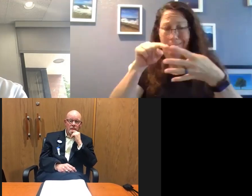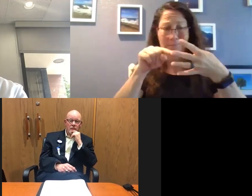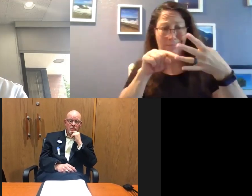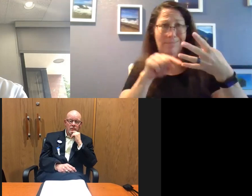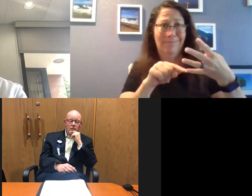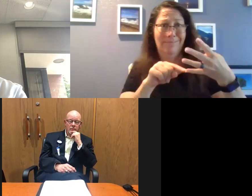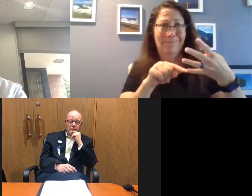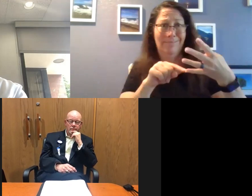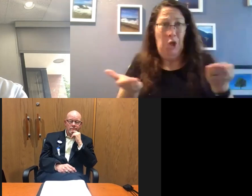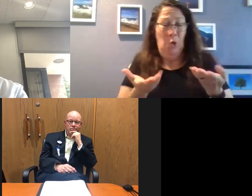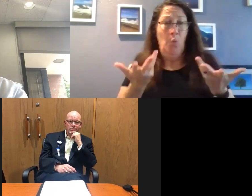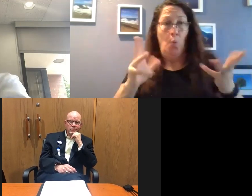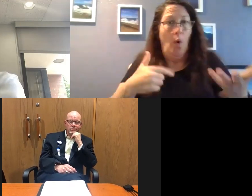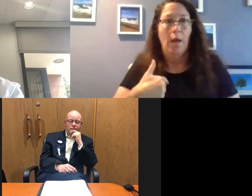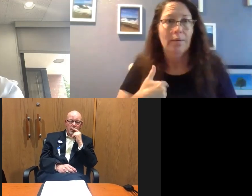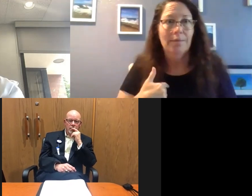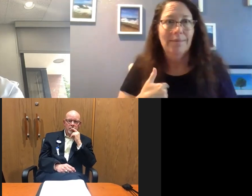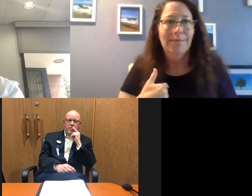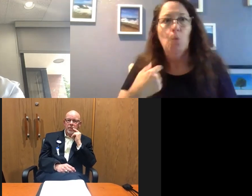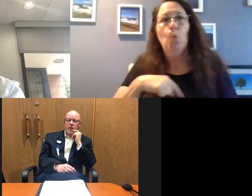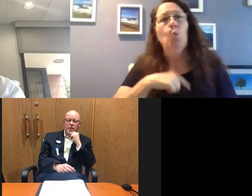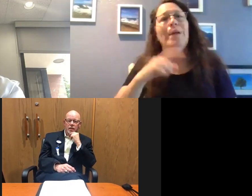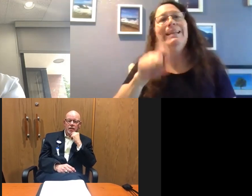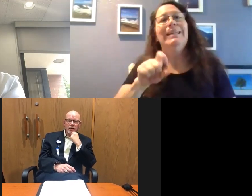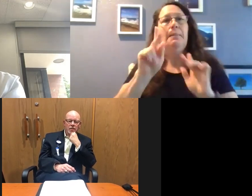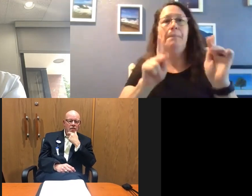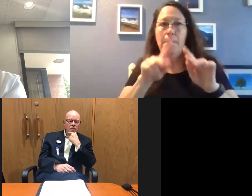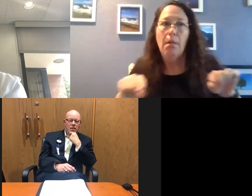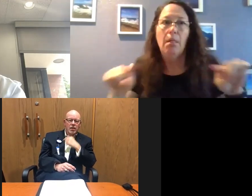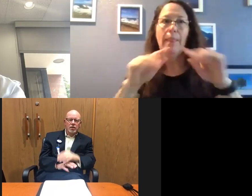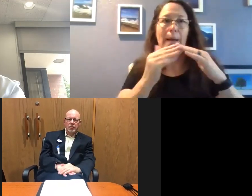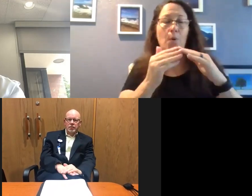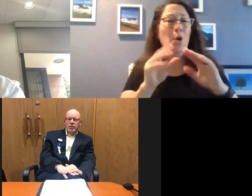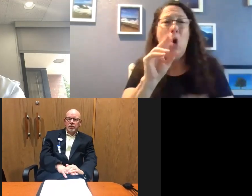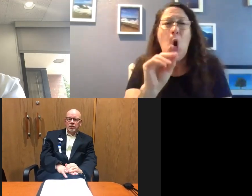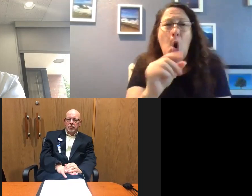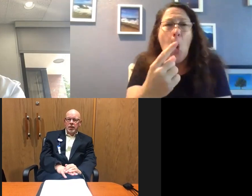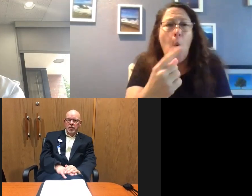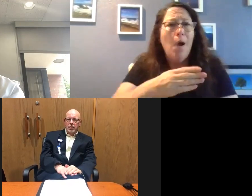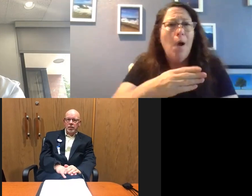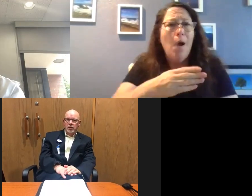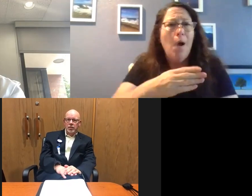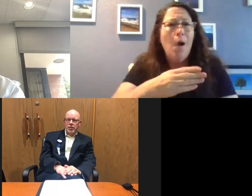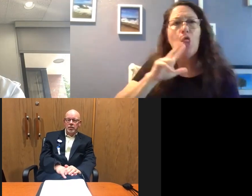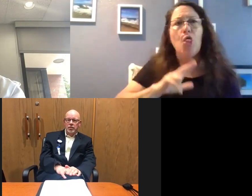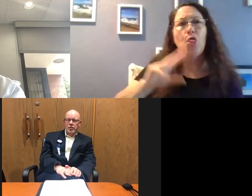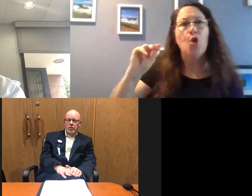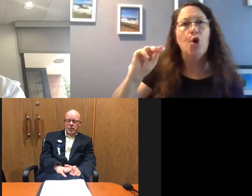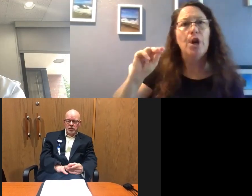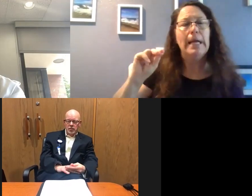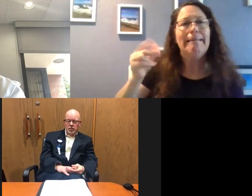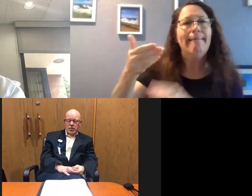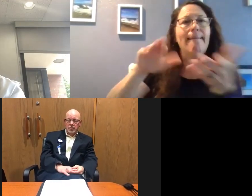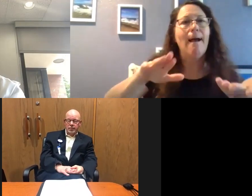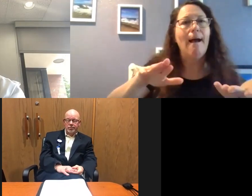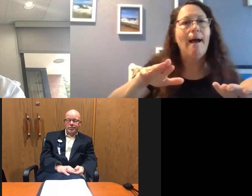to happen here. That's why we need people's health. No one is immune. We've seen 30 year olds die of